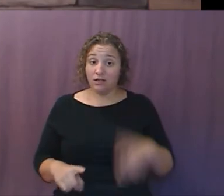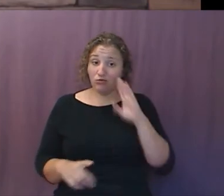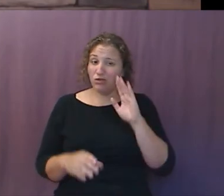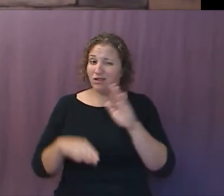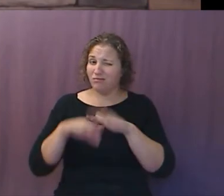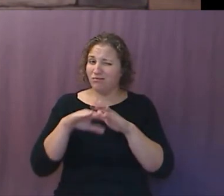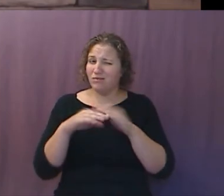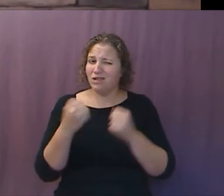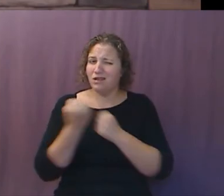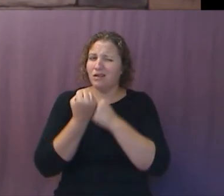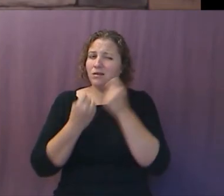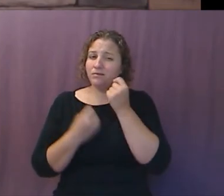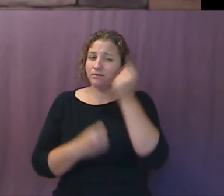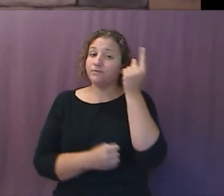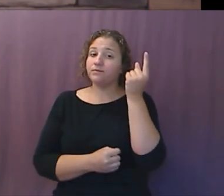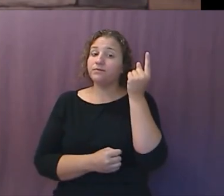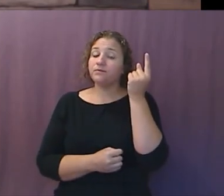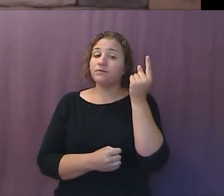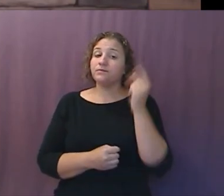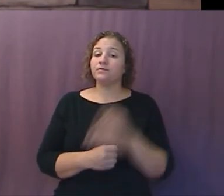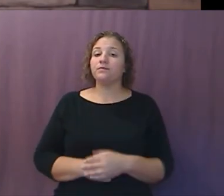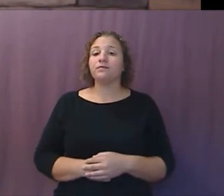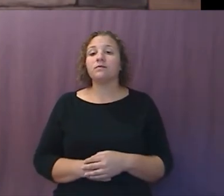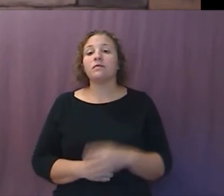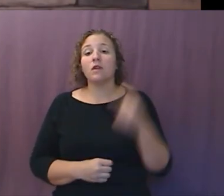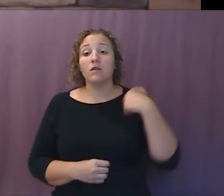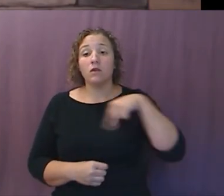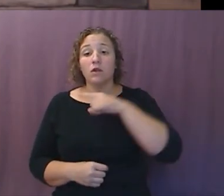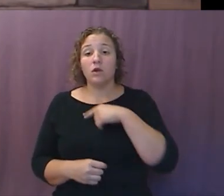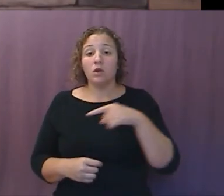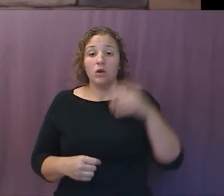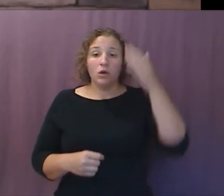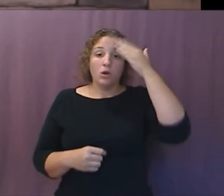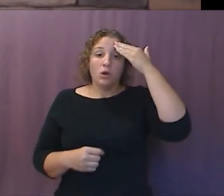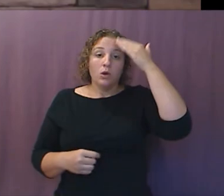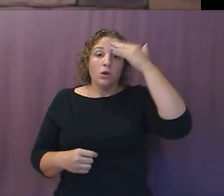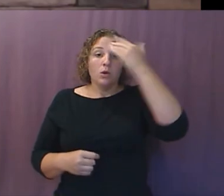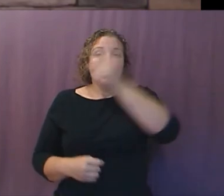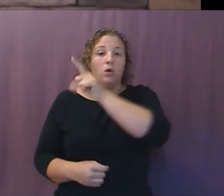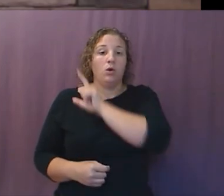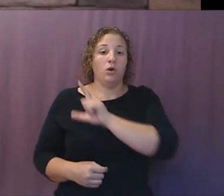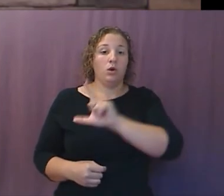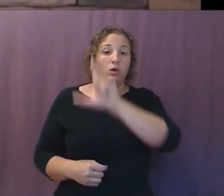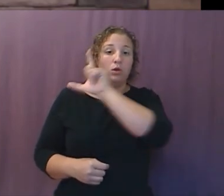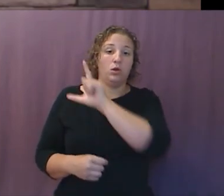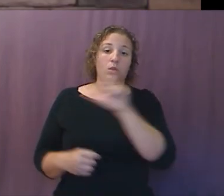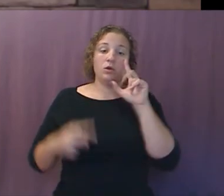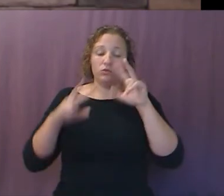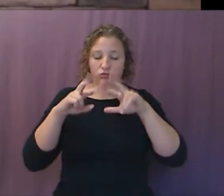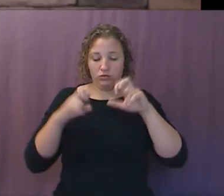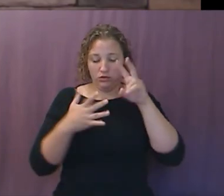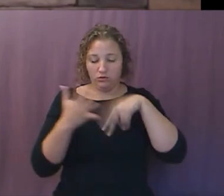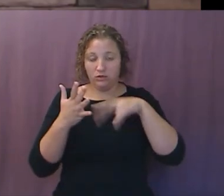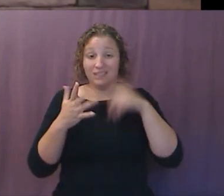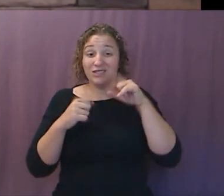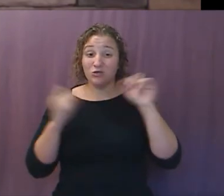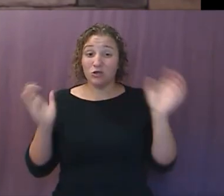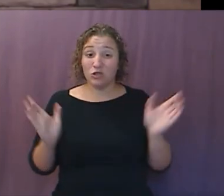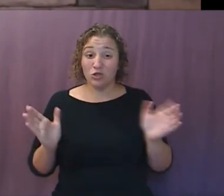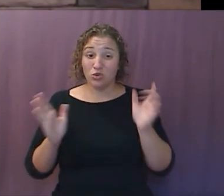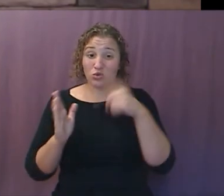That's what's coming. For those of us who know the Lord, as we see this, this ought to encourage you that you know,